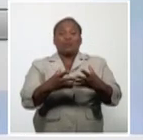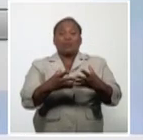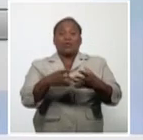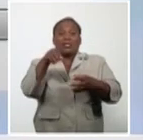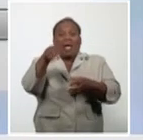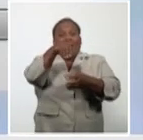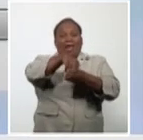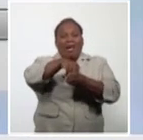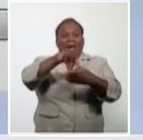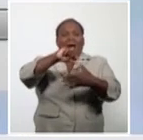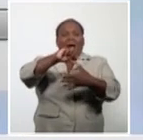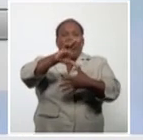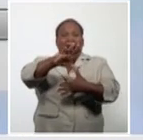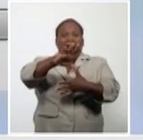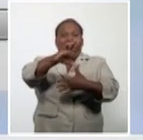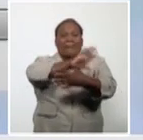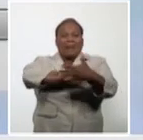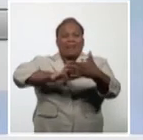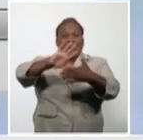Americas,